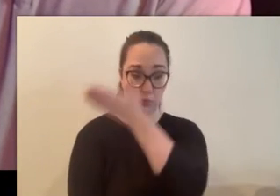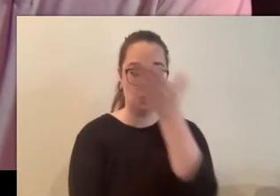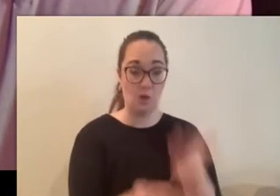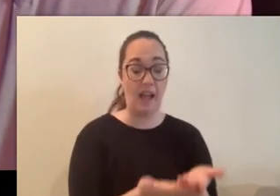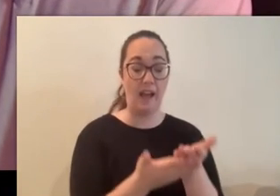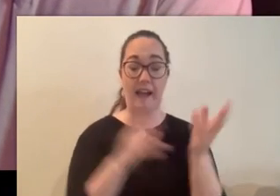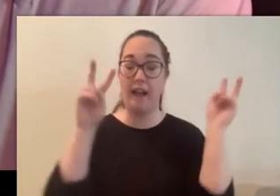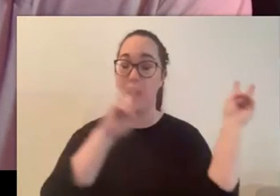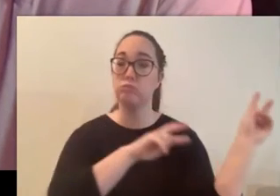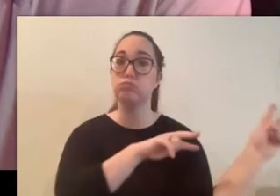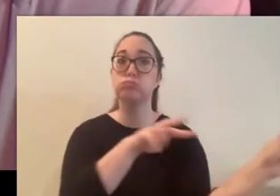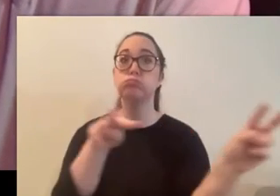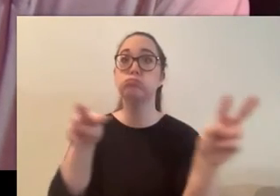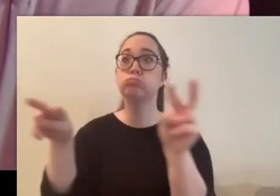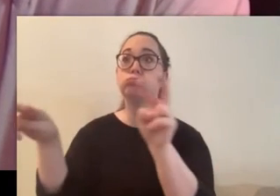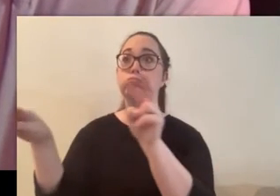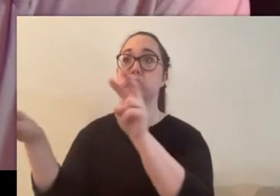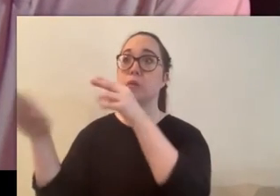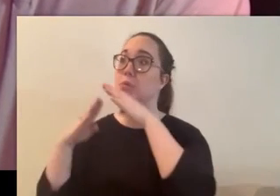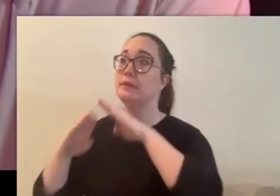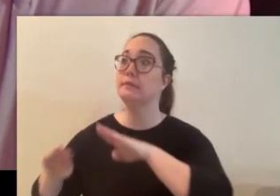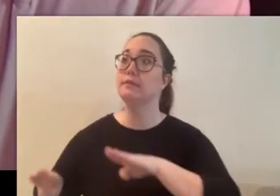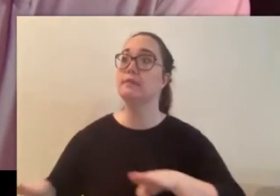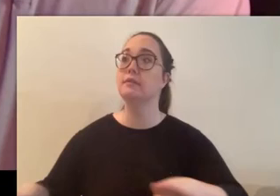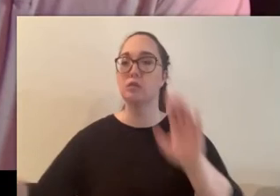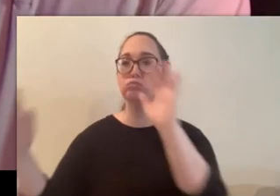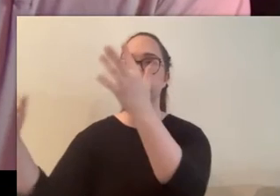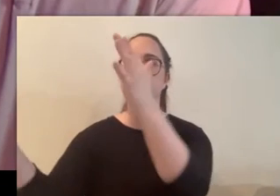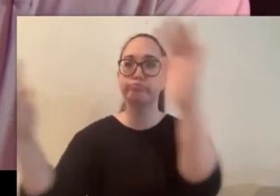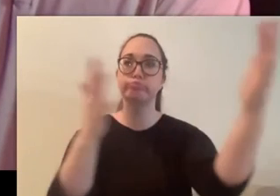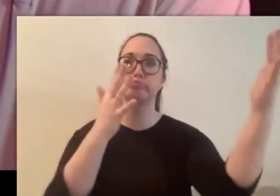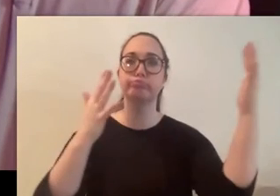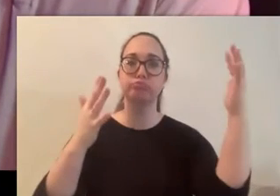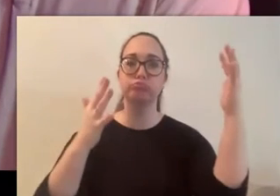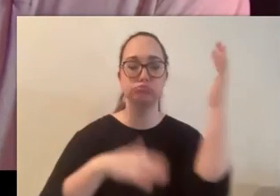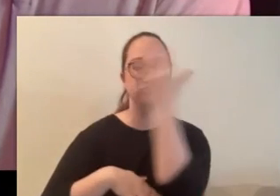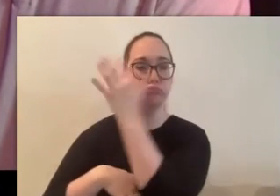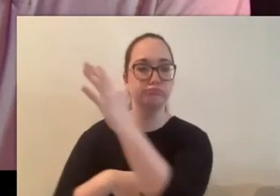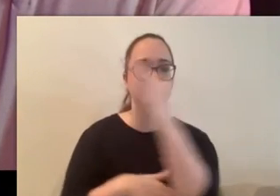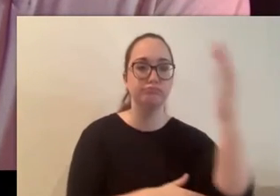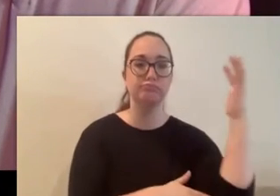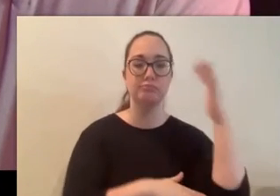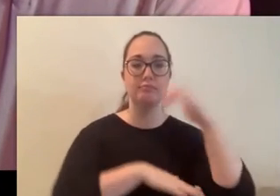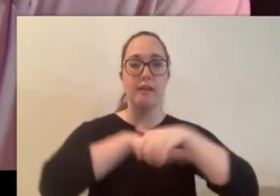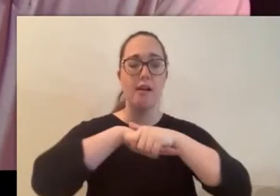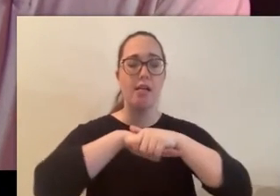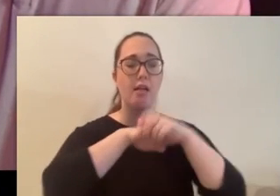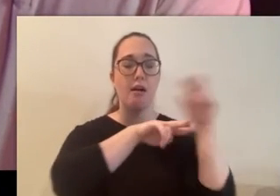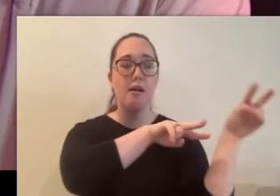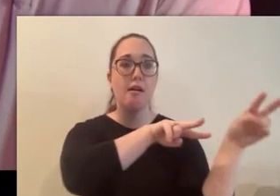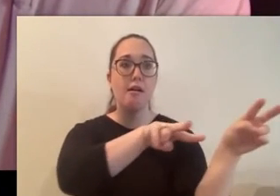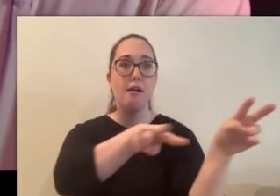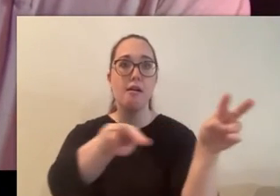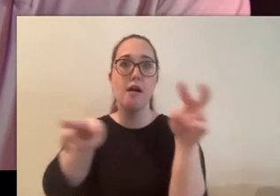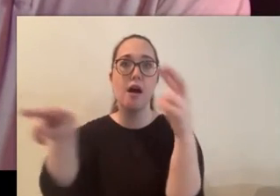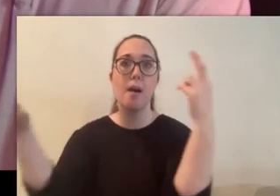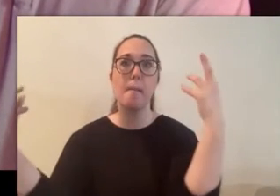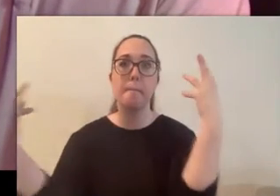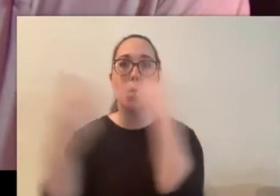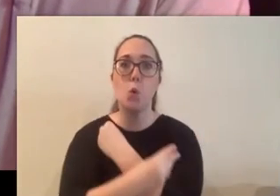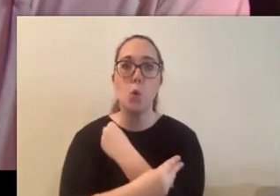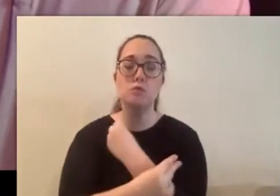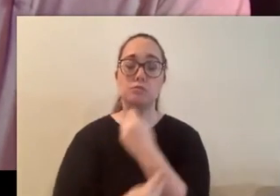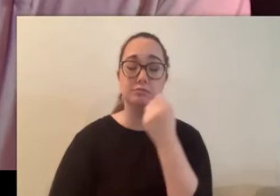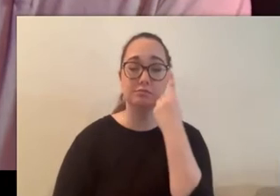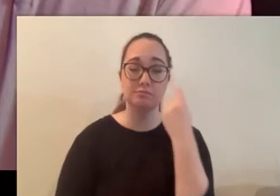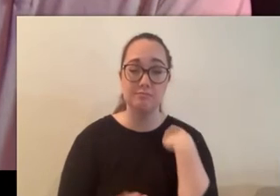peaceful for a woodland area in england let alone bristol it was amazing as i approached entrance to the park i remember